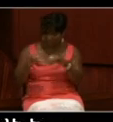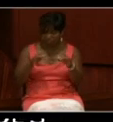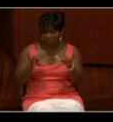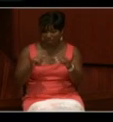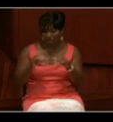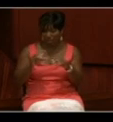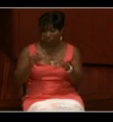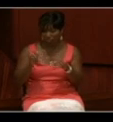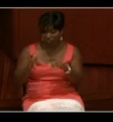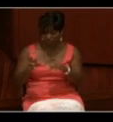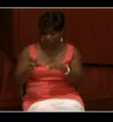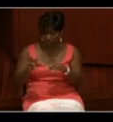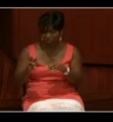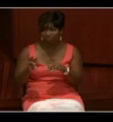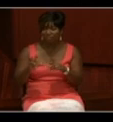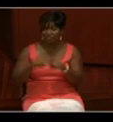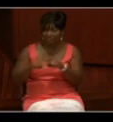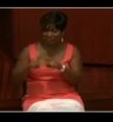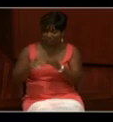vessels sighted.